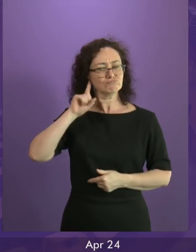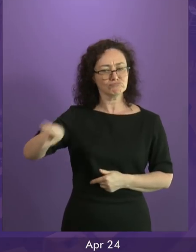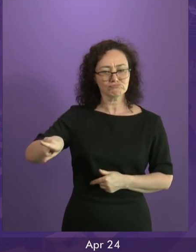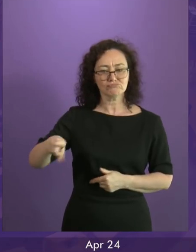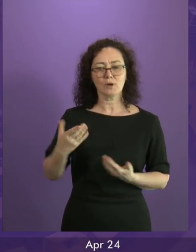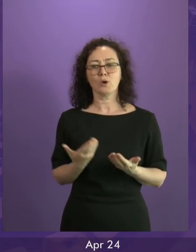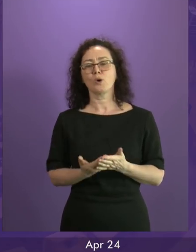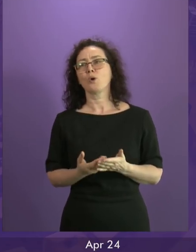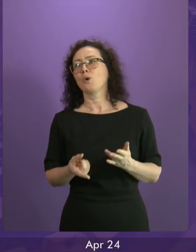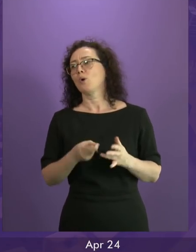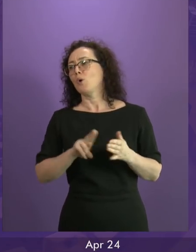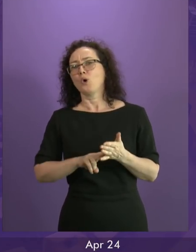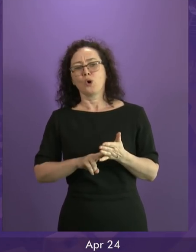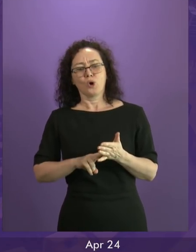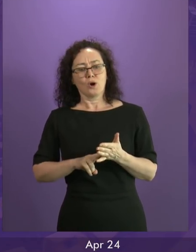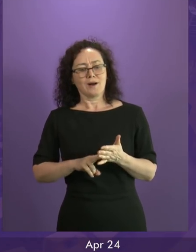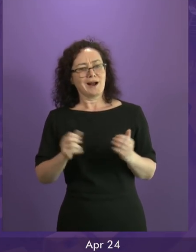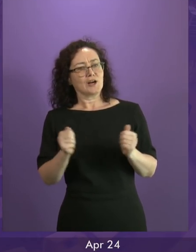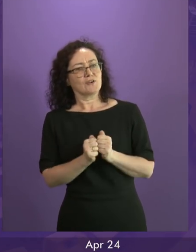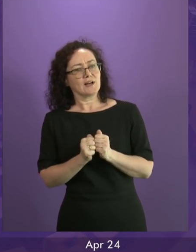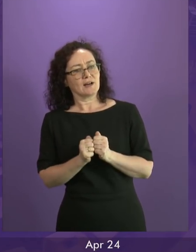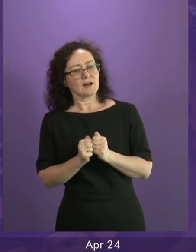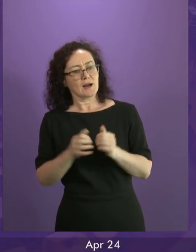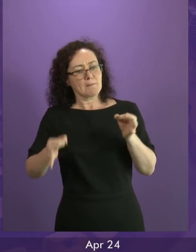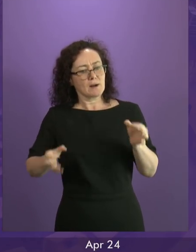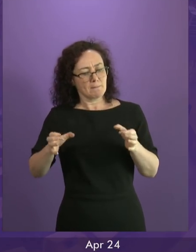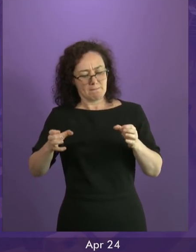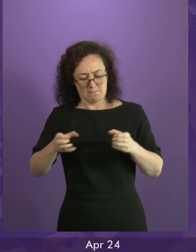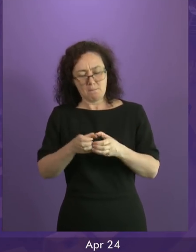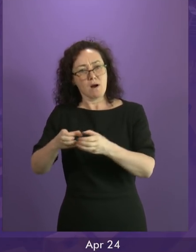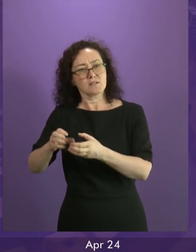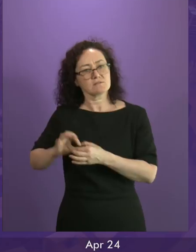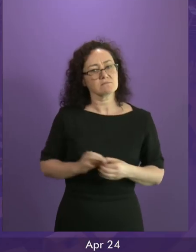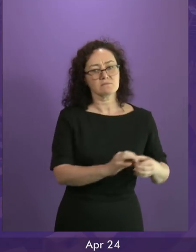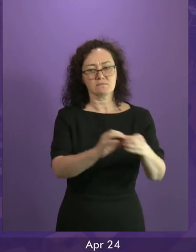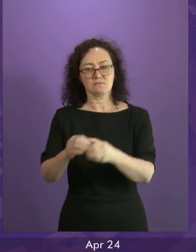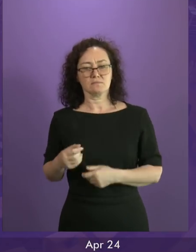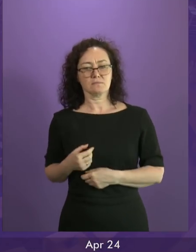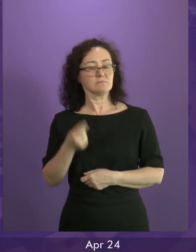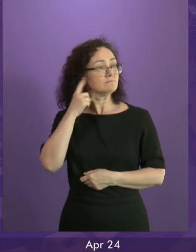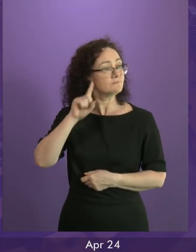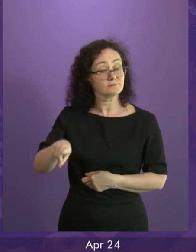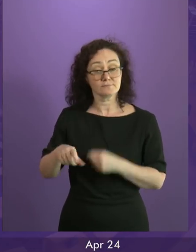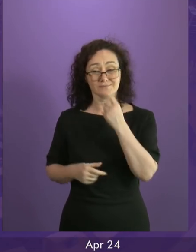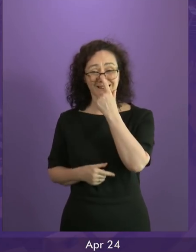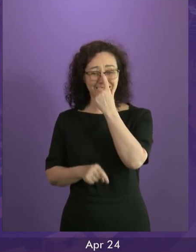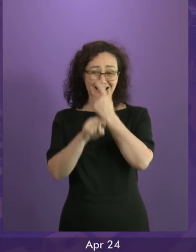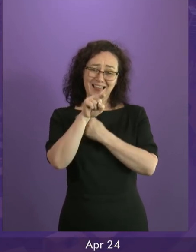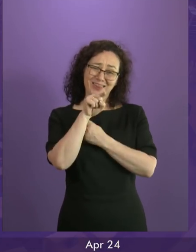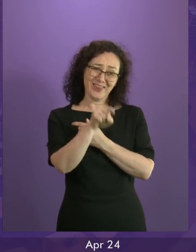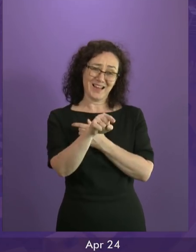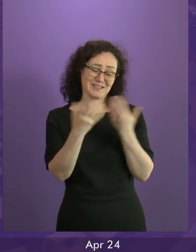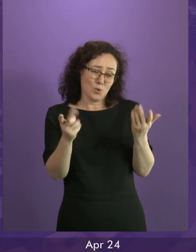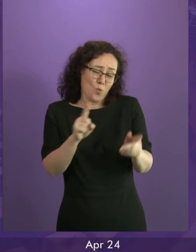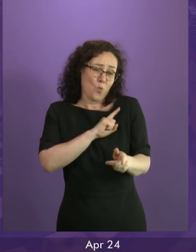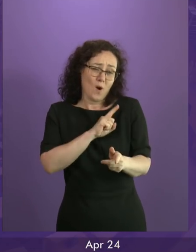cross-party consensus in this Parliament about the best way forward have been completely cast aside. that, in my view, has underlined and